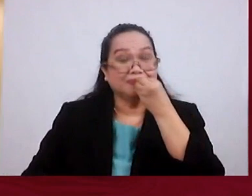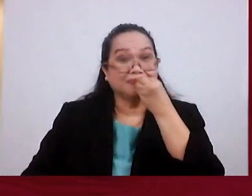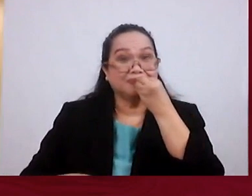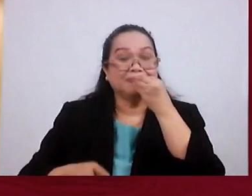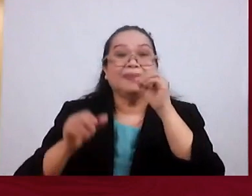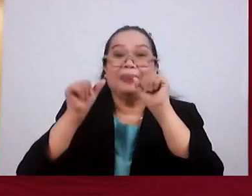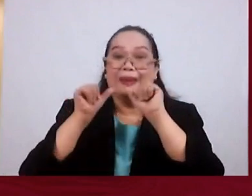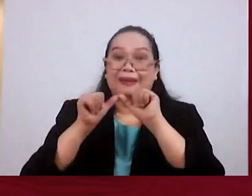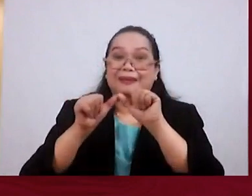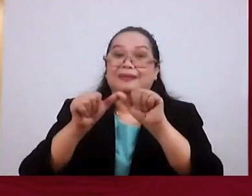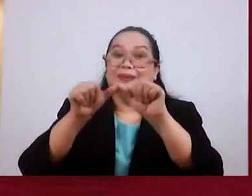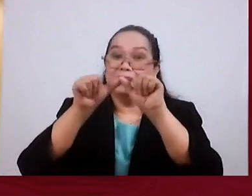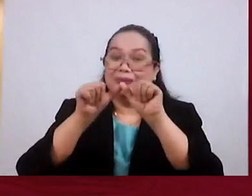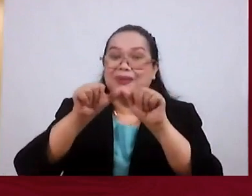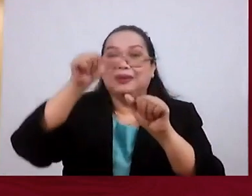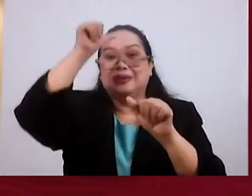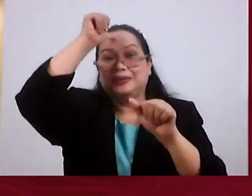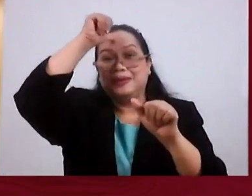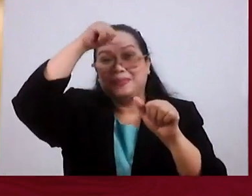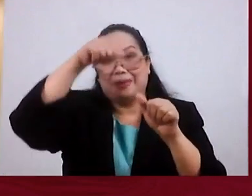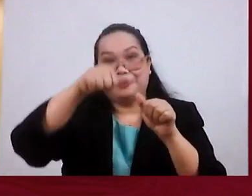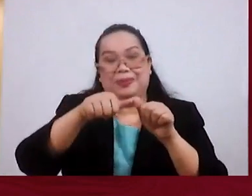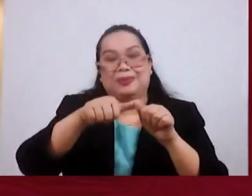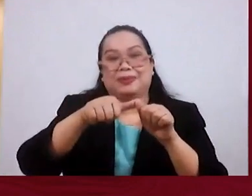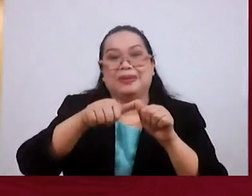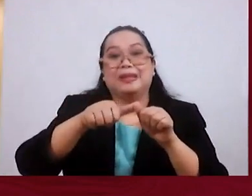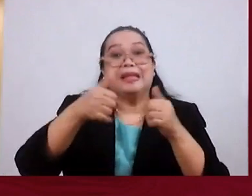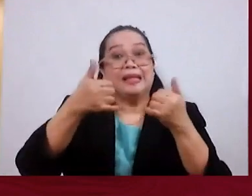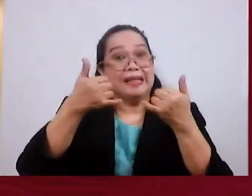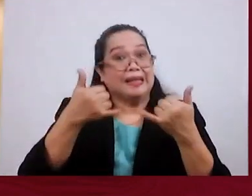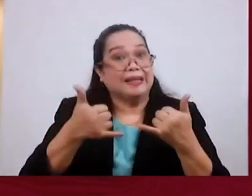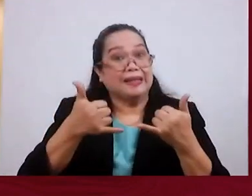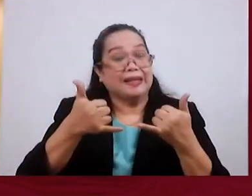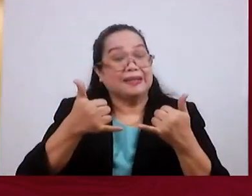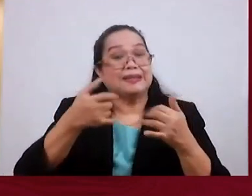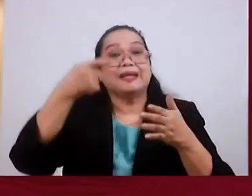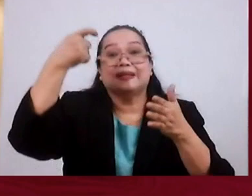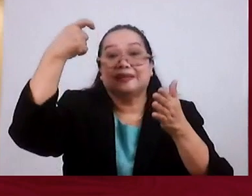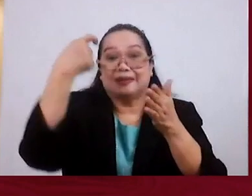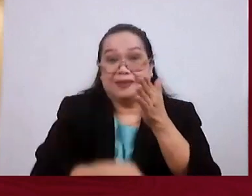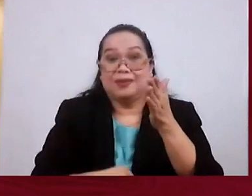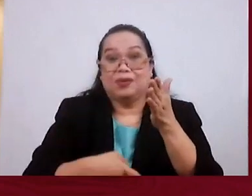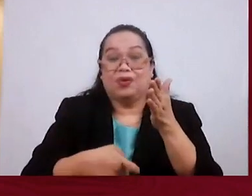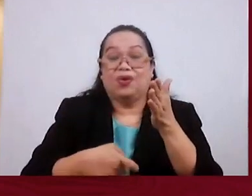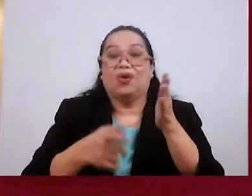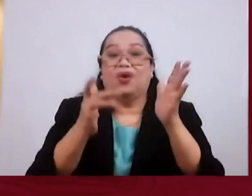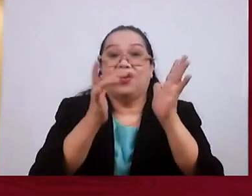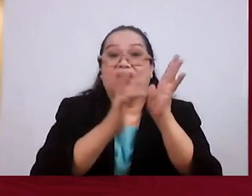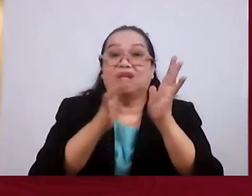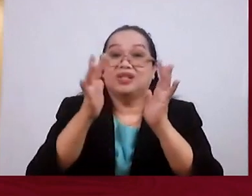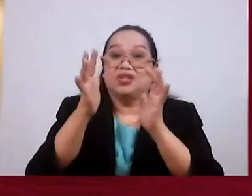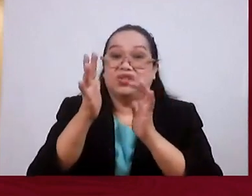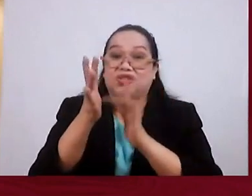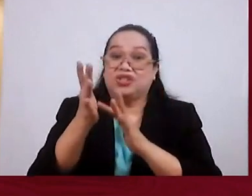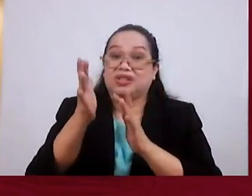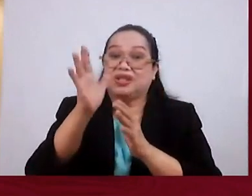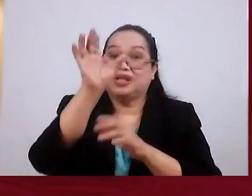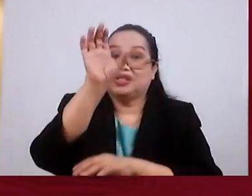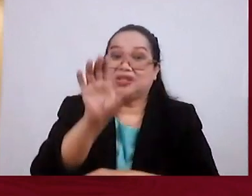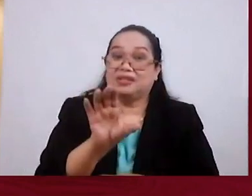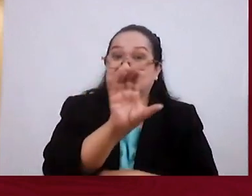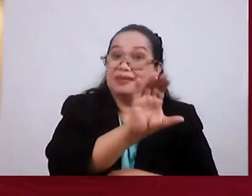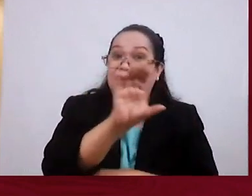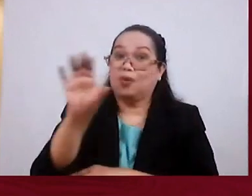Constant Reminder This Is The Cost Of Calvary If This